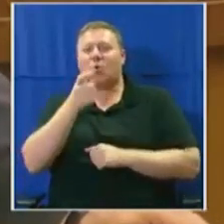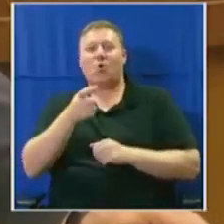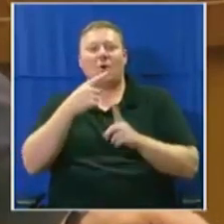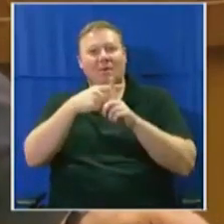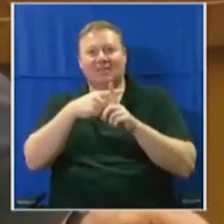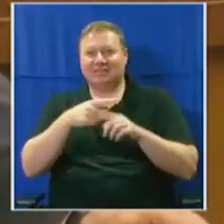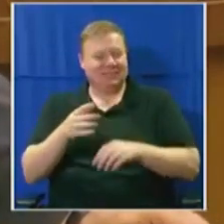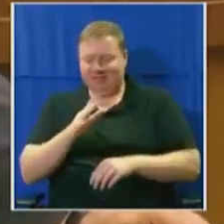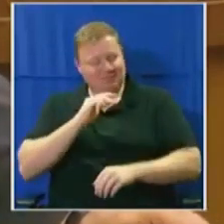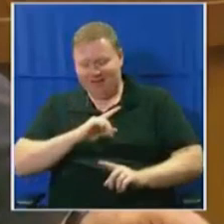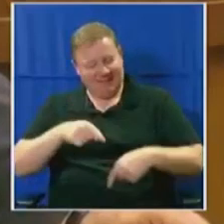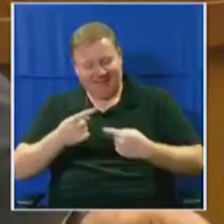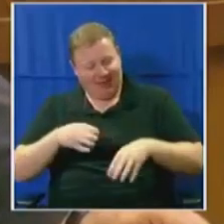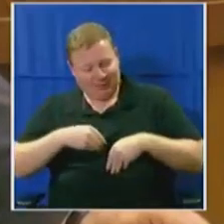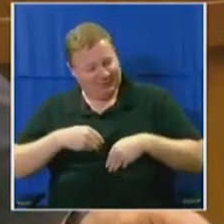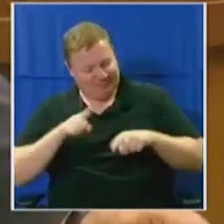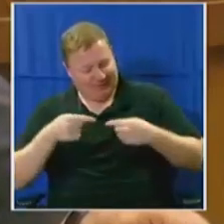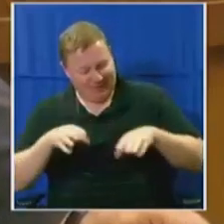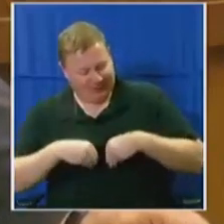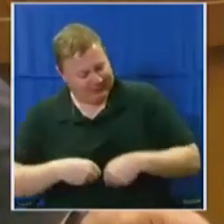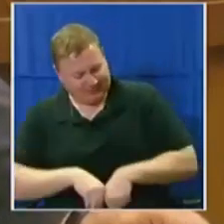We cannot, we simply cannot allow that.